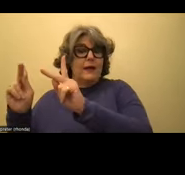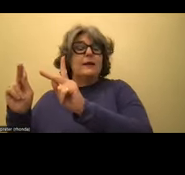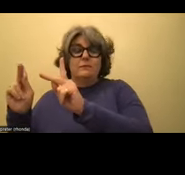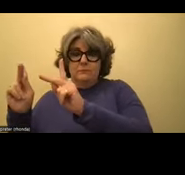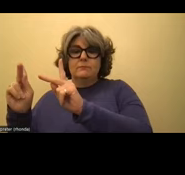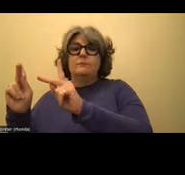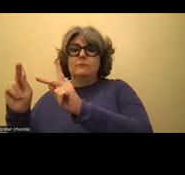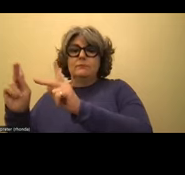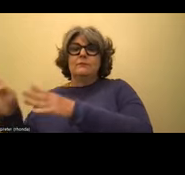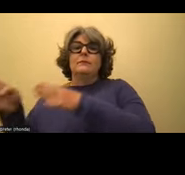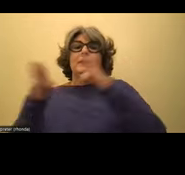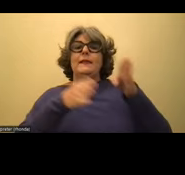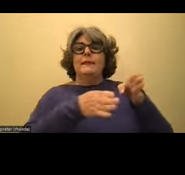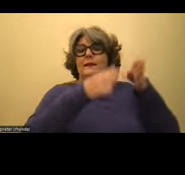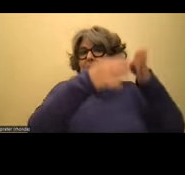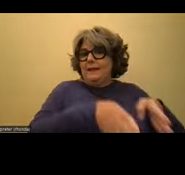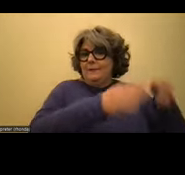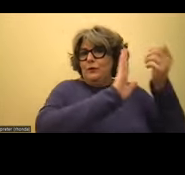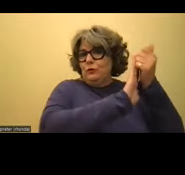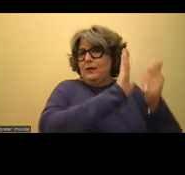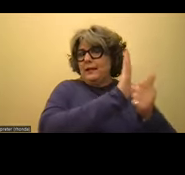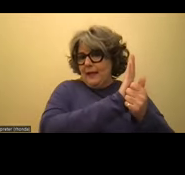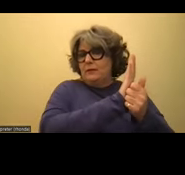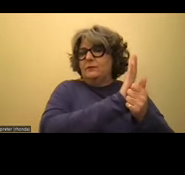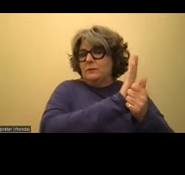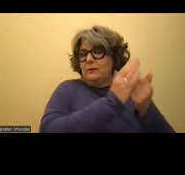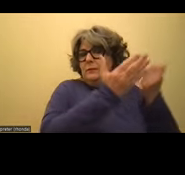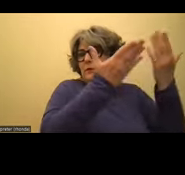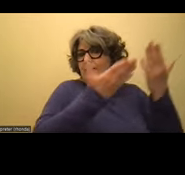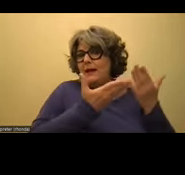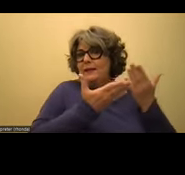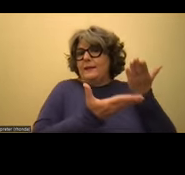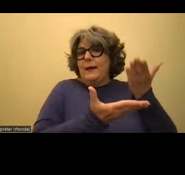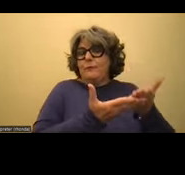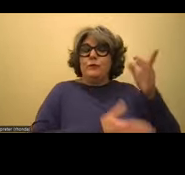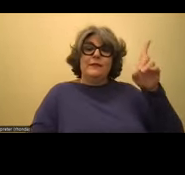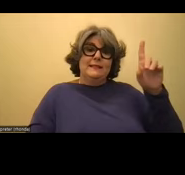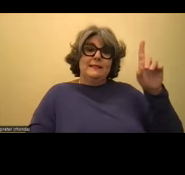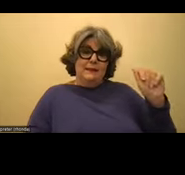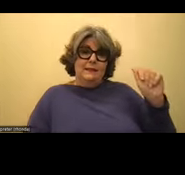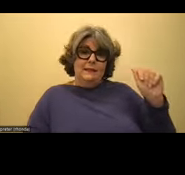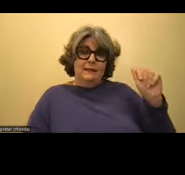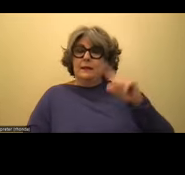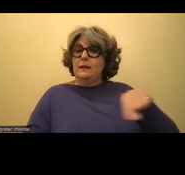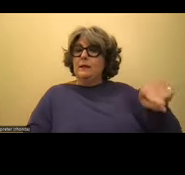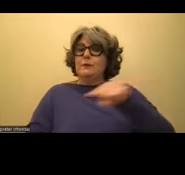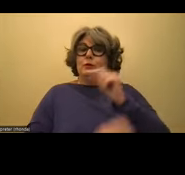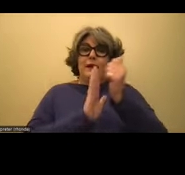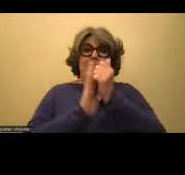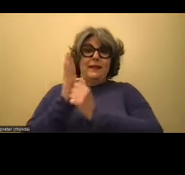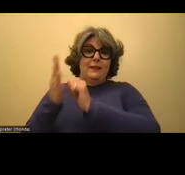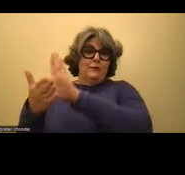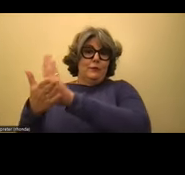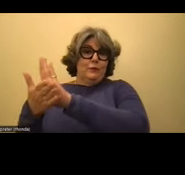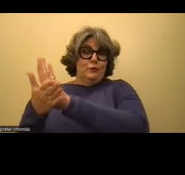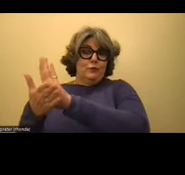get your individual account as well with providing that proof of disability. But for those of you who have accounts in the school and